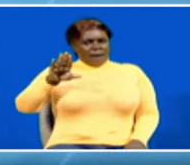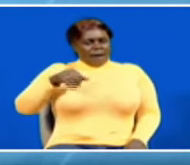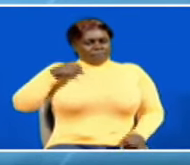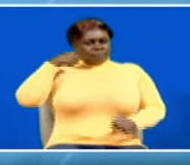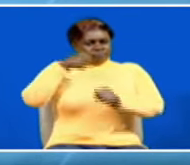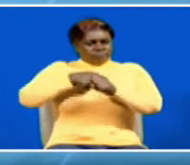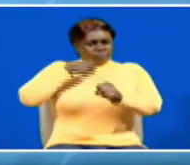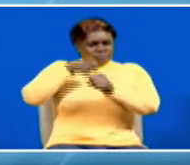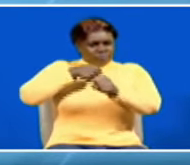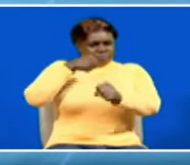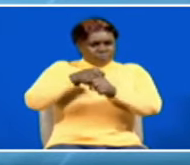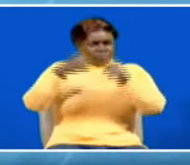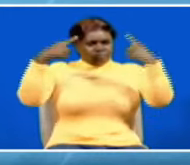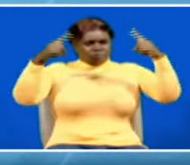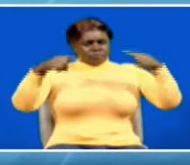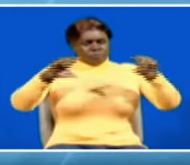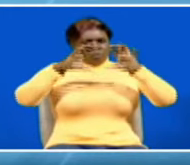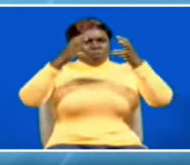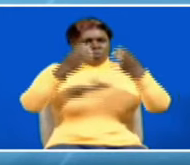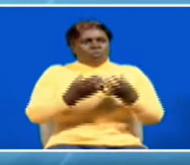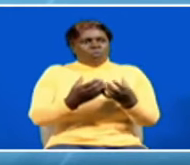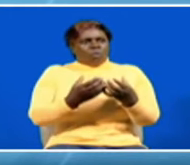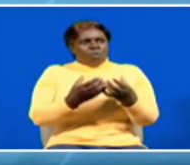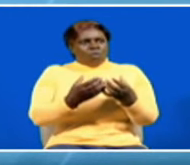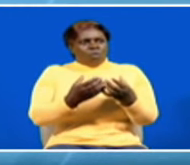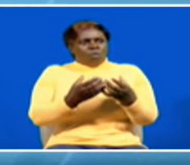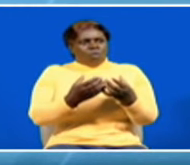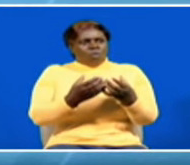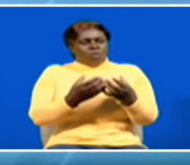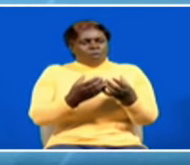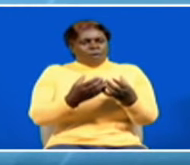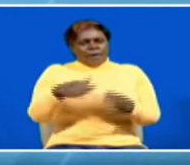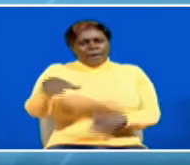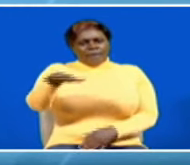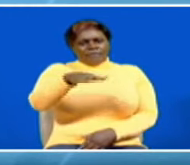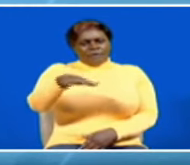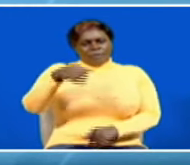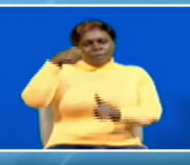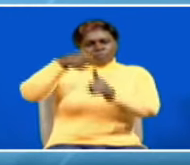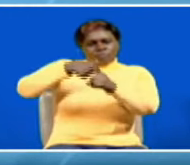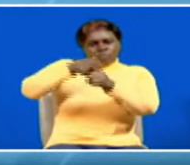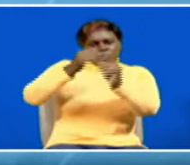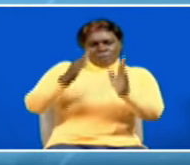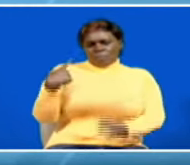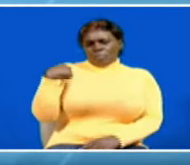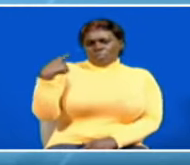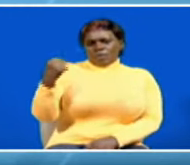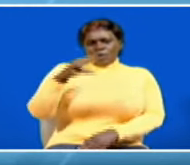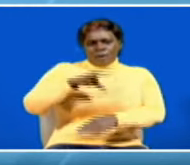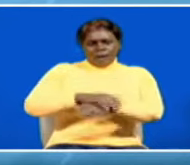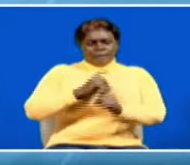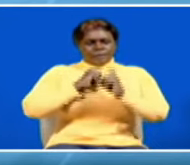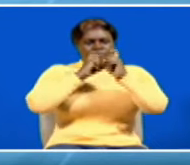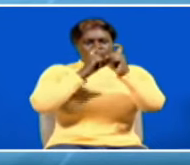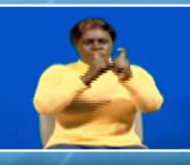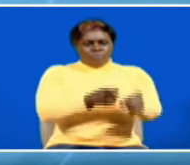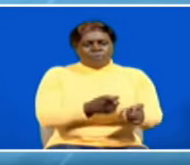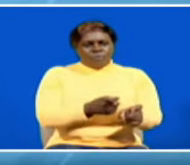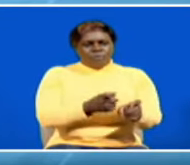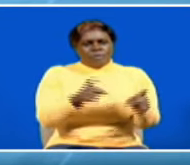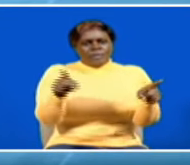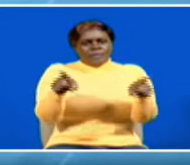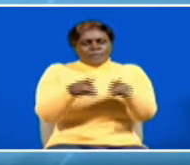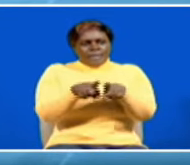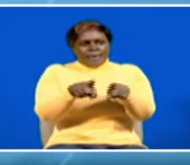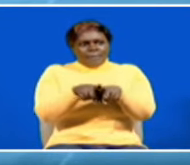exemplary on the global map phyllis omido an environmental activist recently won the laureate award similar